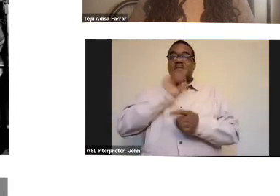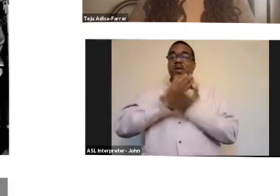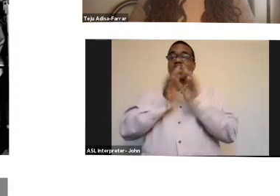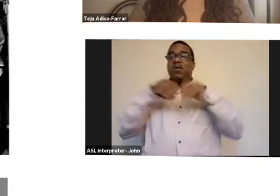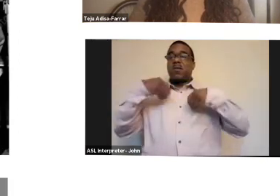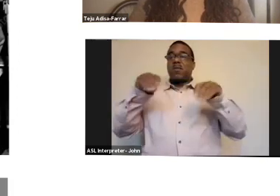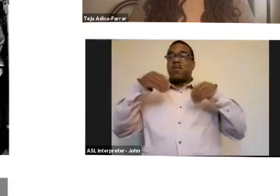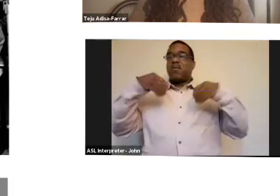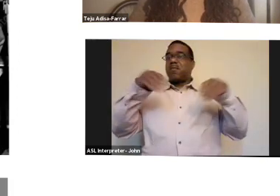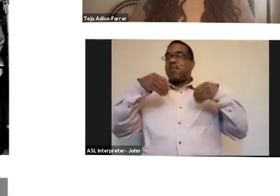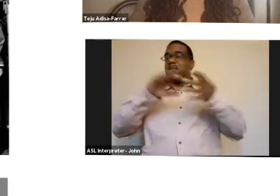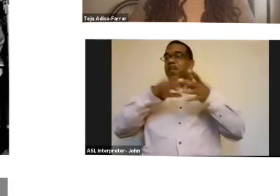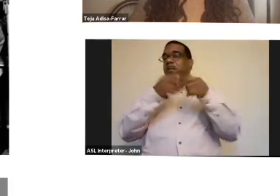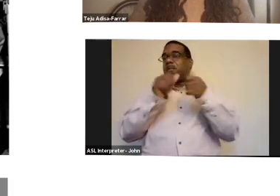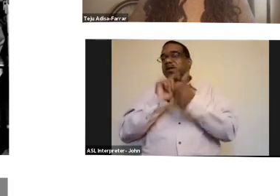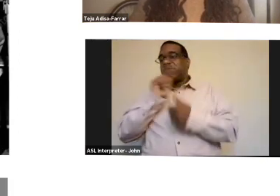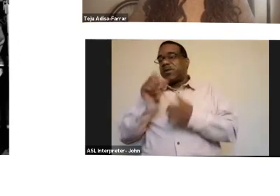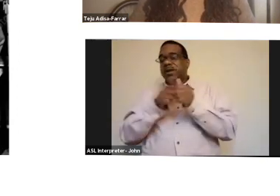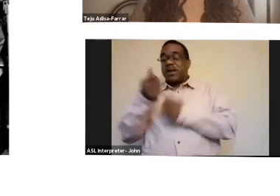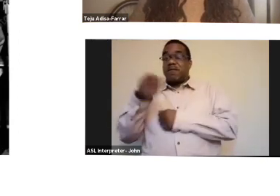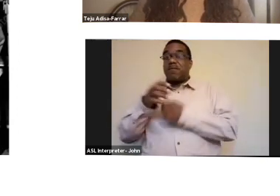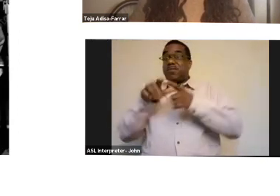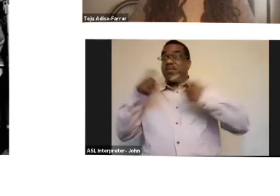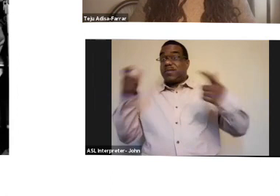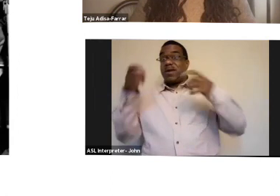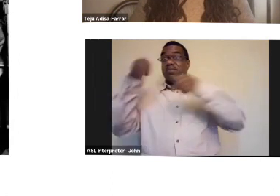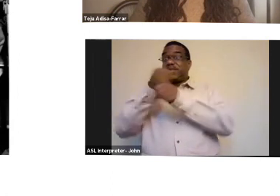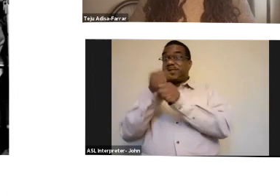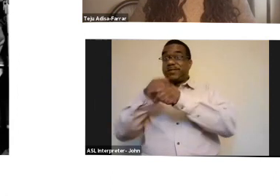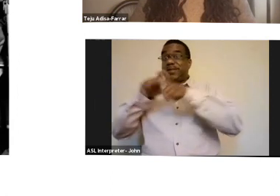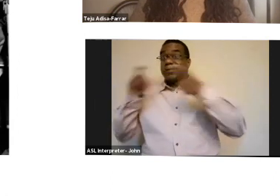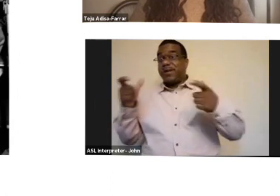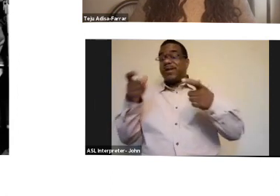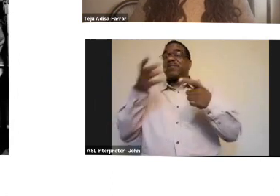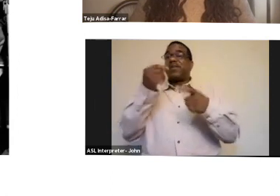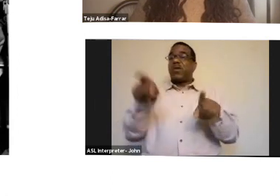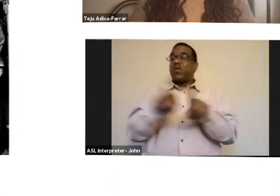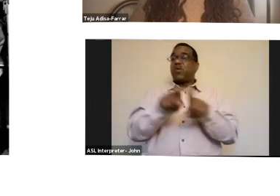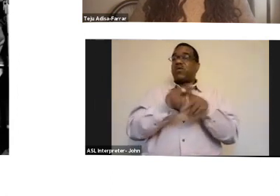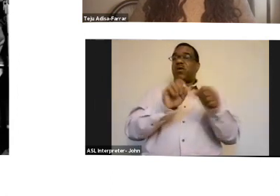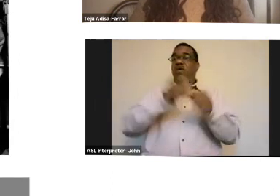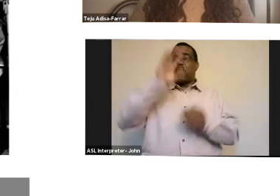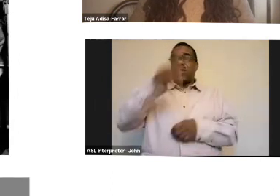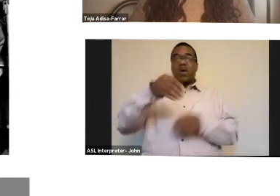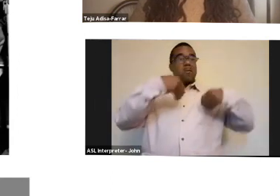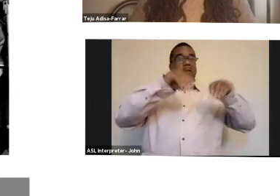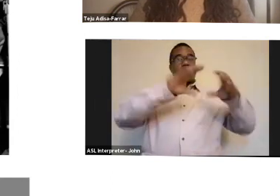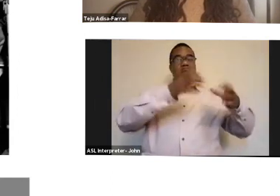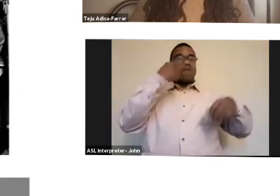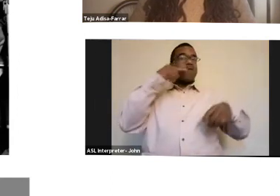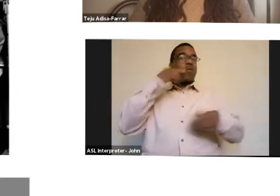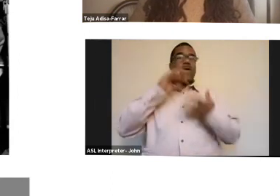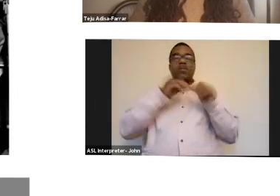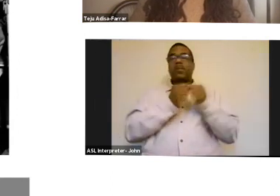pesticides sort of fueled this mass production, mass industrialization, and created a market for a lot of